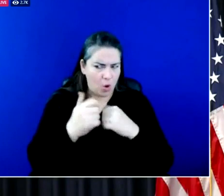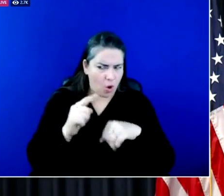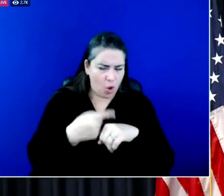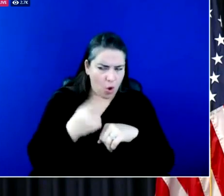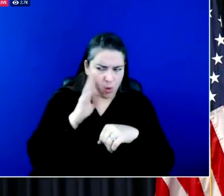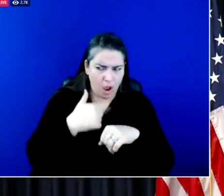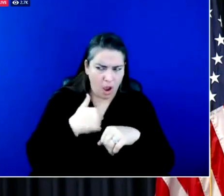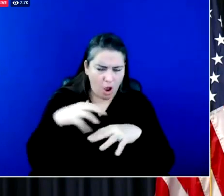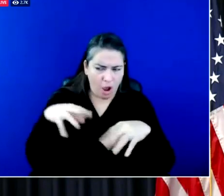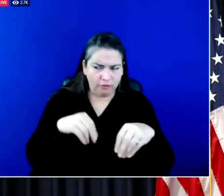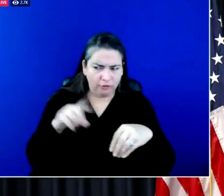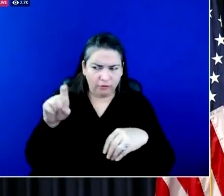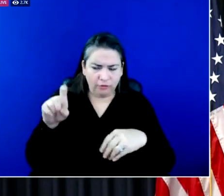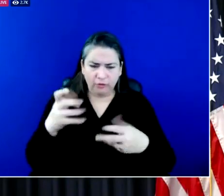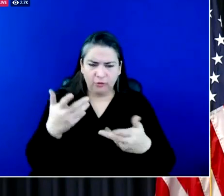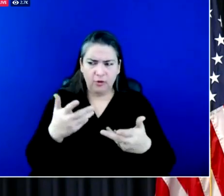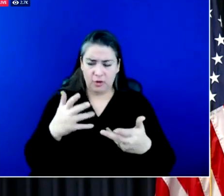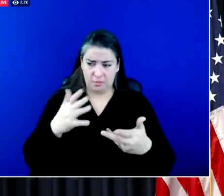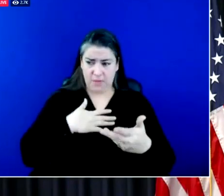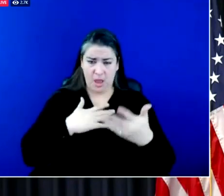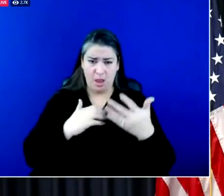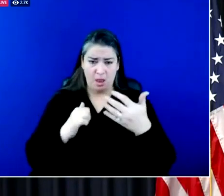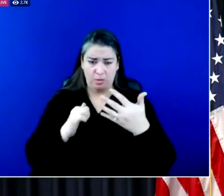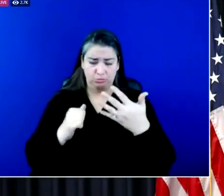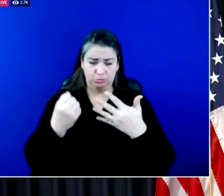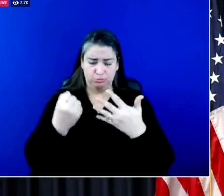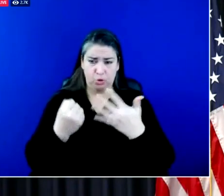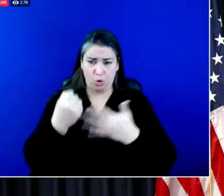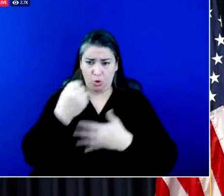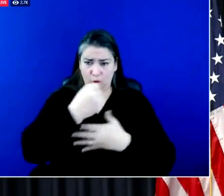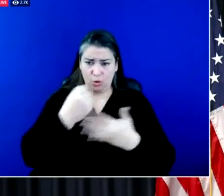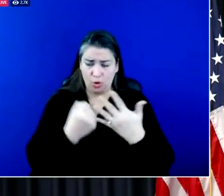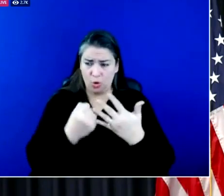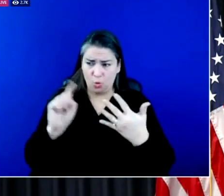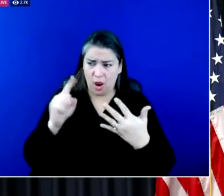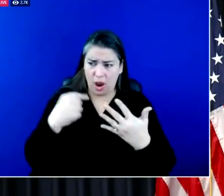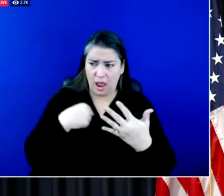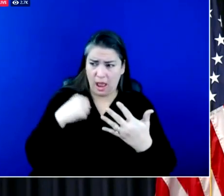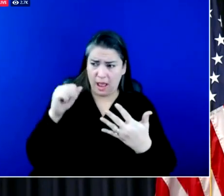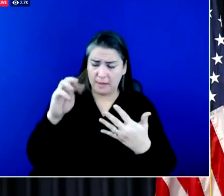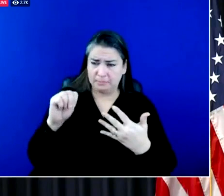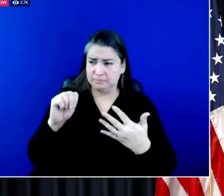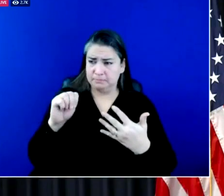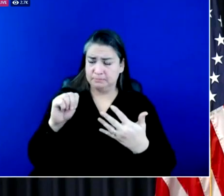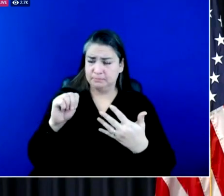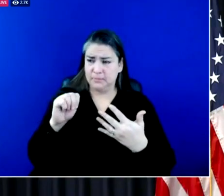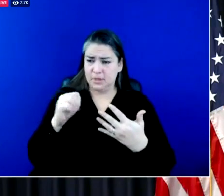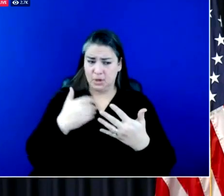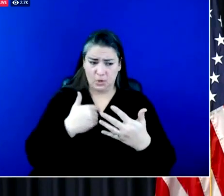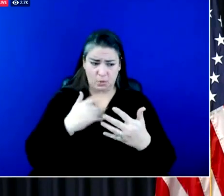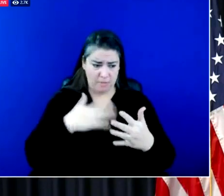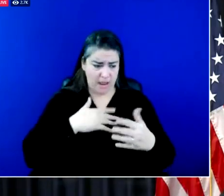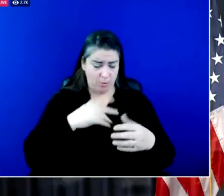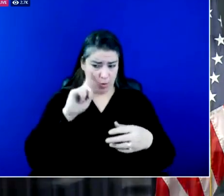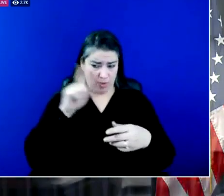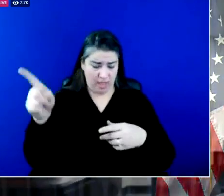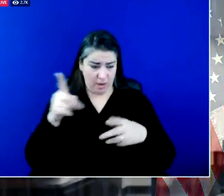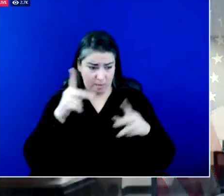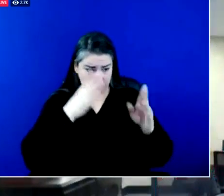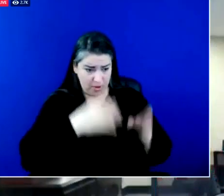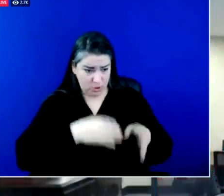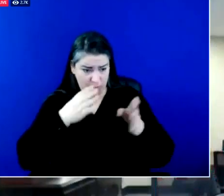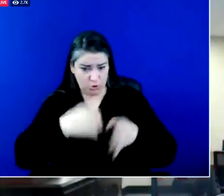priority of of where the utility company is going to go uh person by person or area by area director dosett